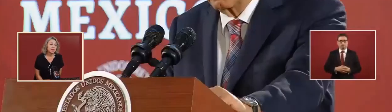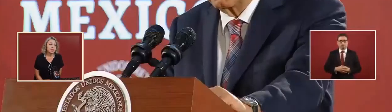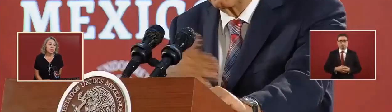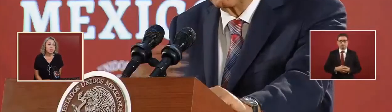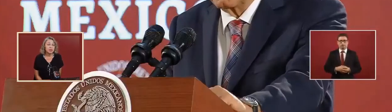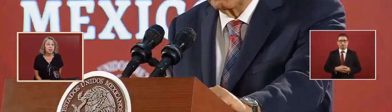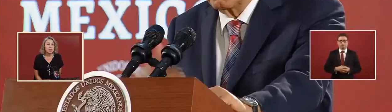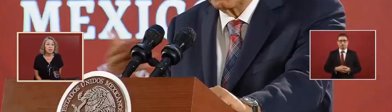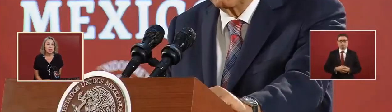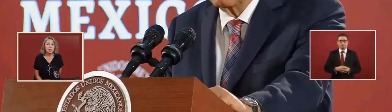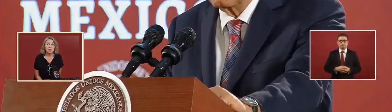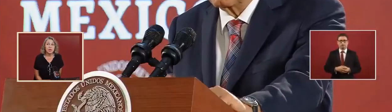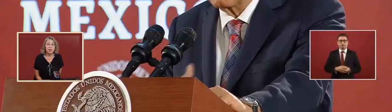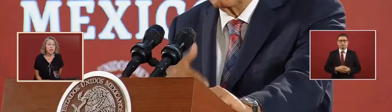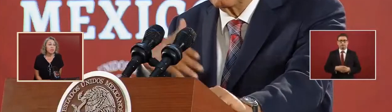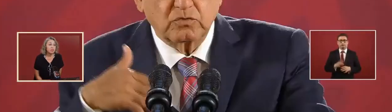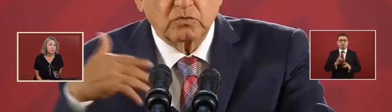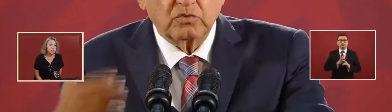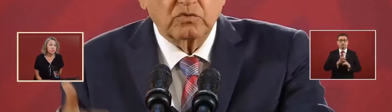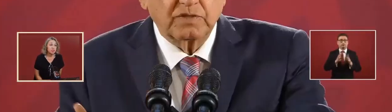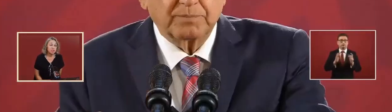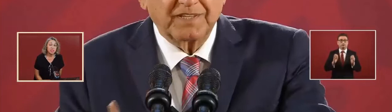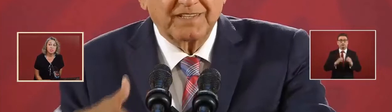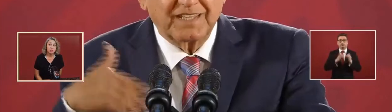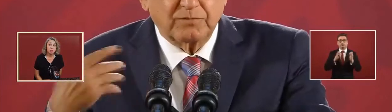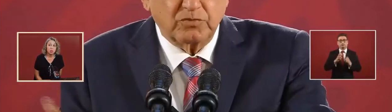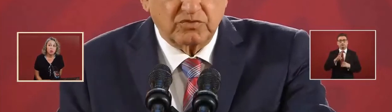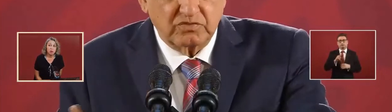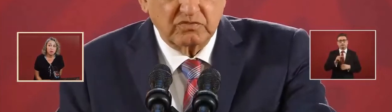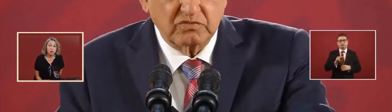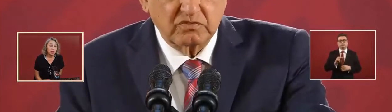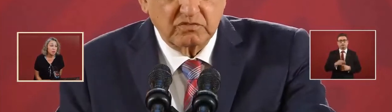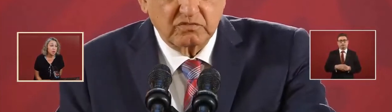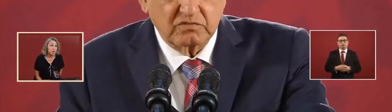have emergencies where that we not be dependent